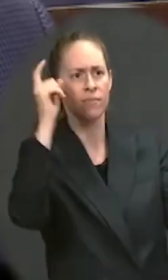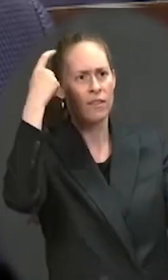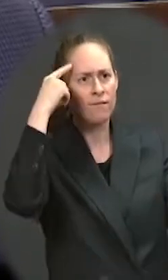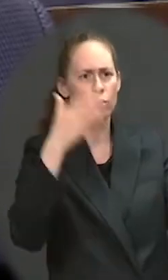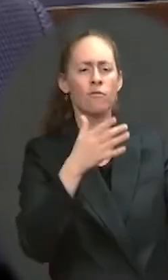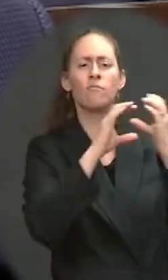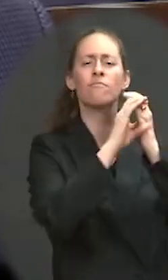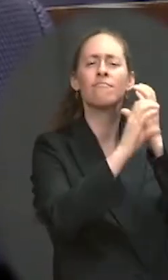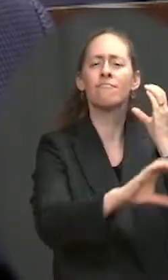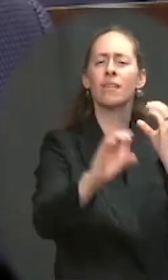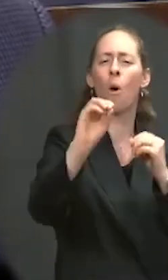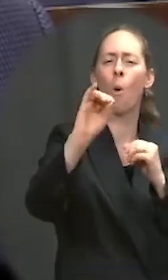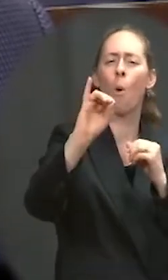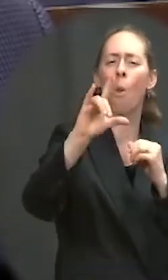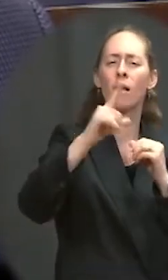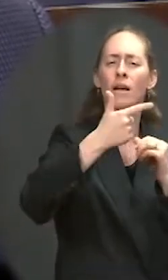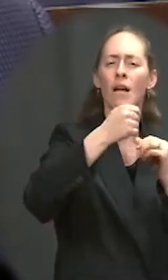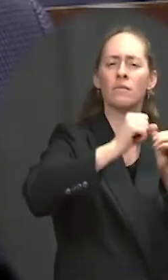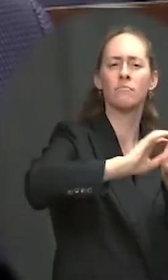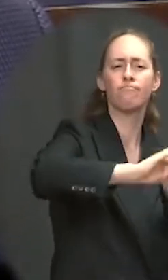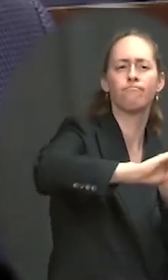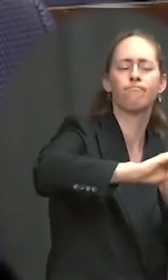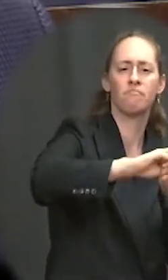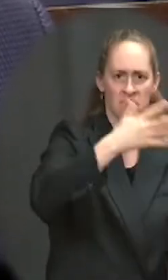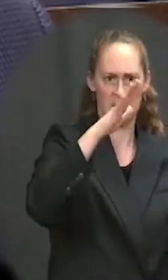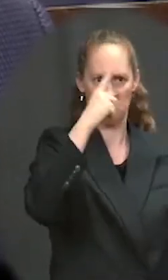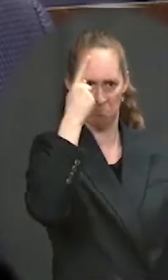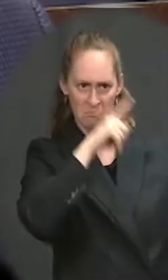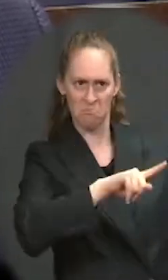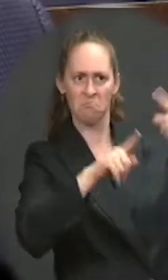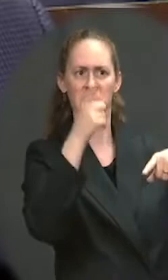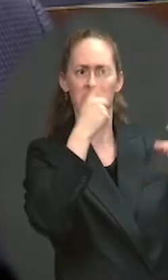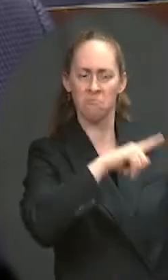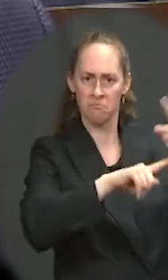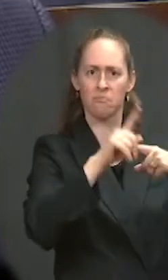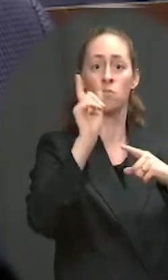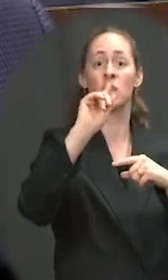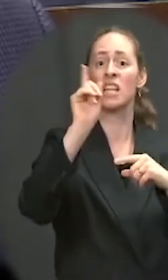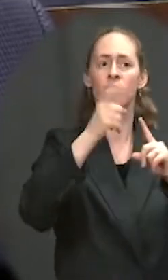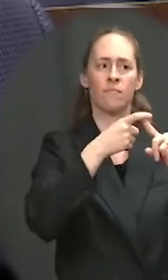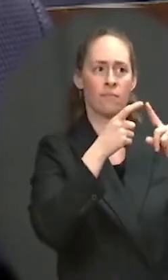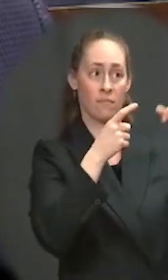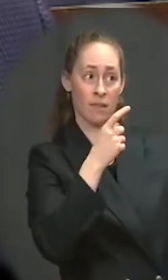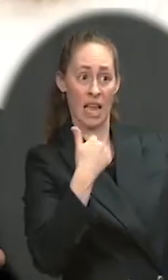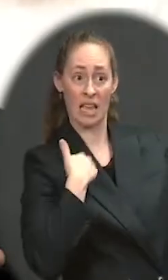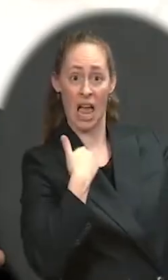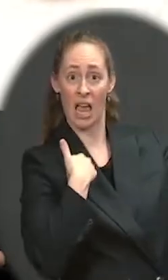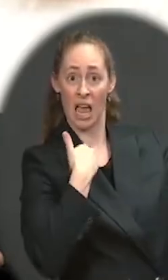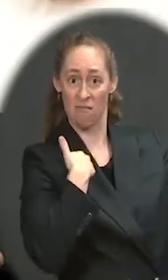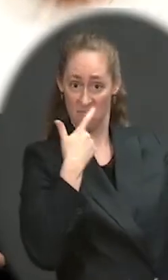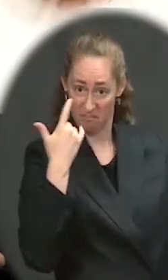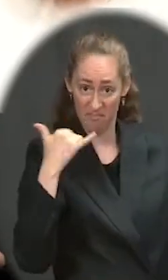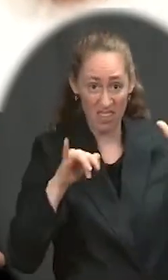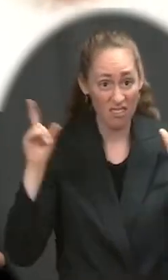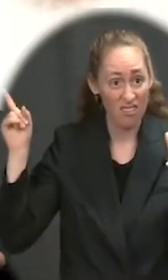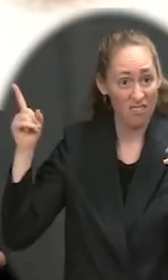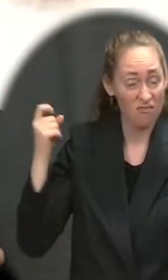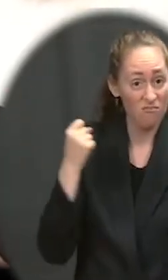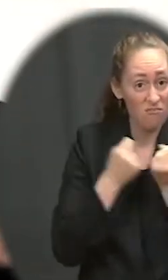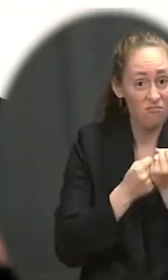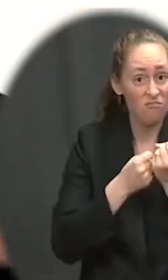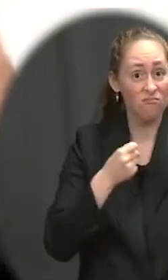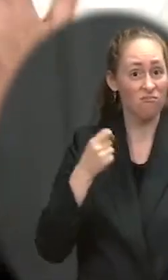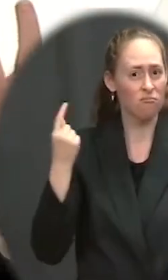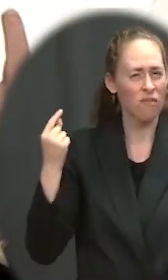quality issues. It's really angered Canada. Does President Biden agree with that decision? I'd have to take a closer look at the